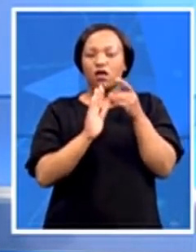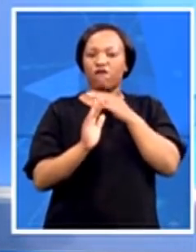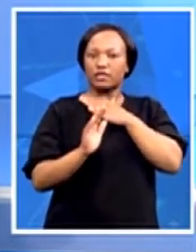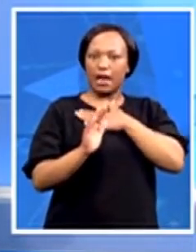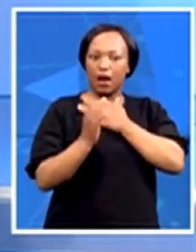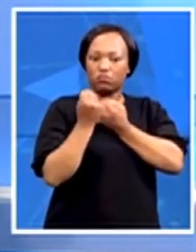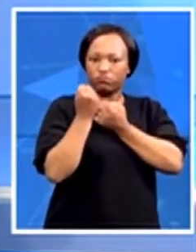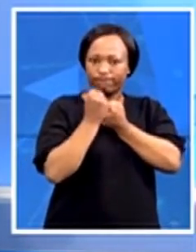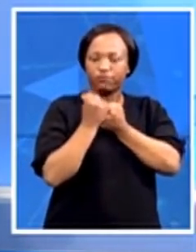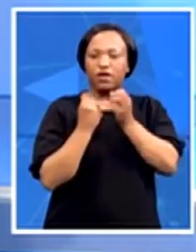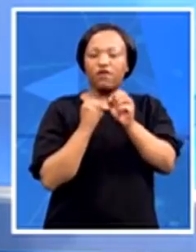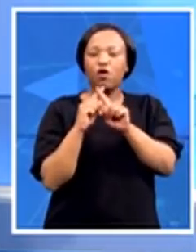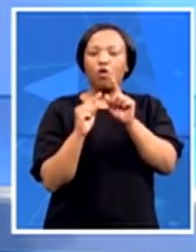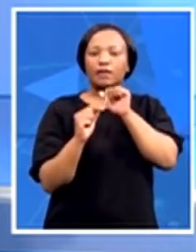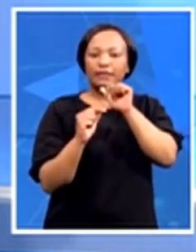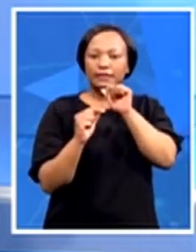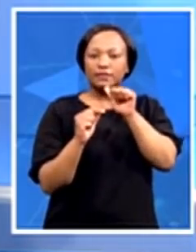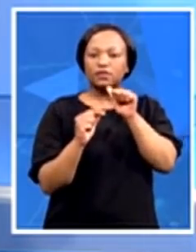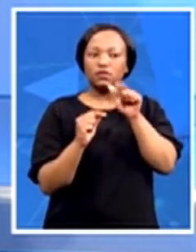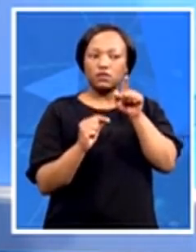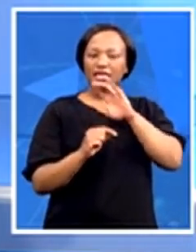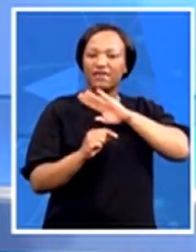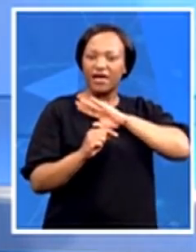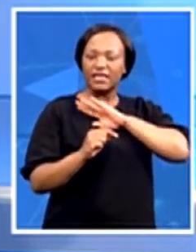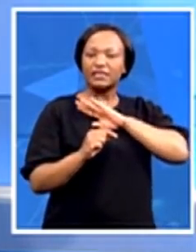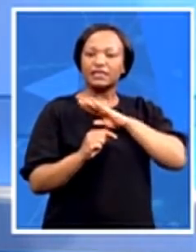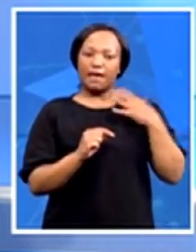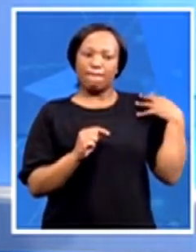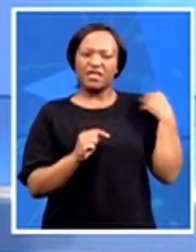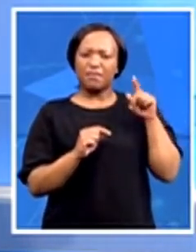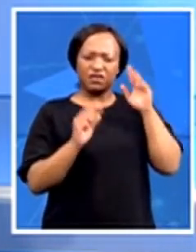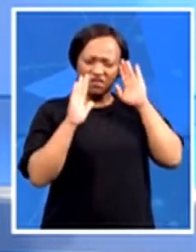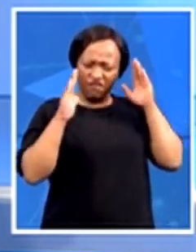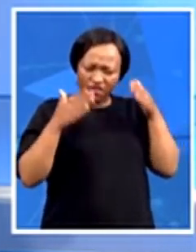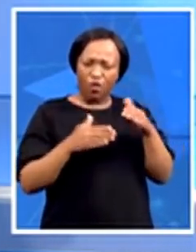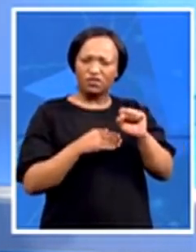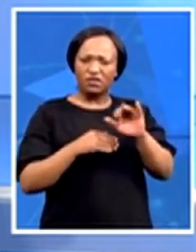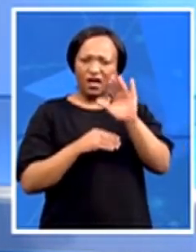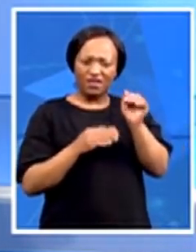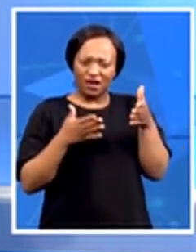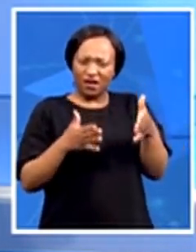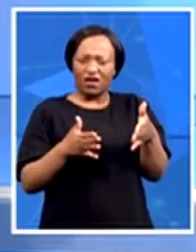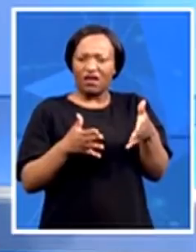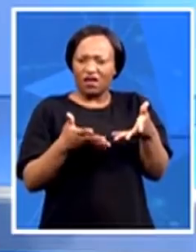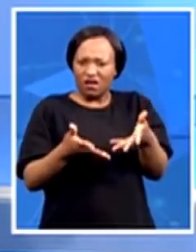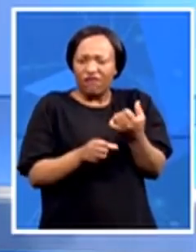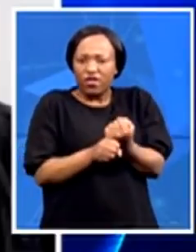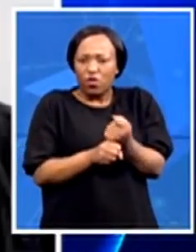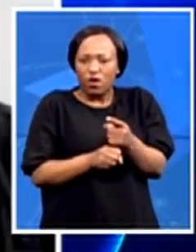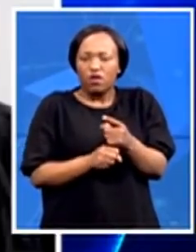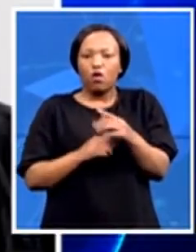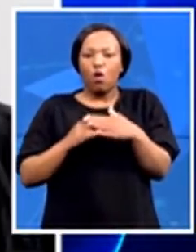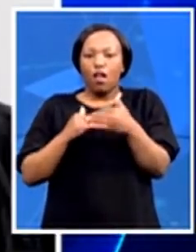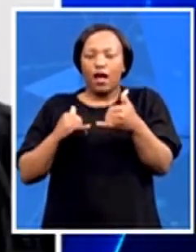Minister to focus her forces on South Africa's own attempted insurrection. On the line we have Darren Oliver, he's the Director